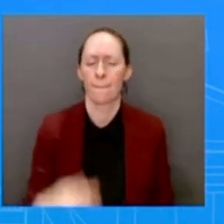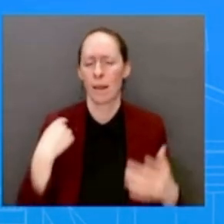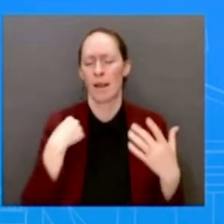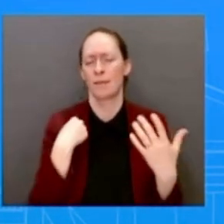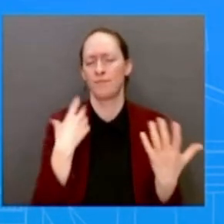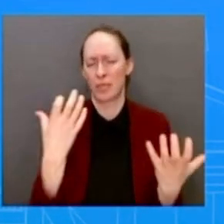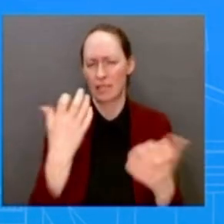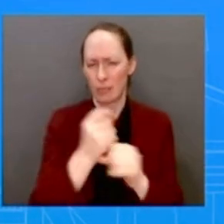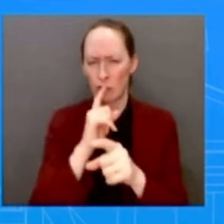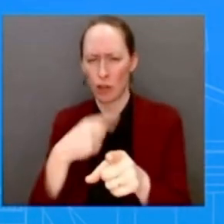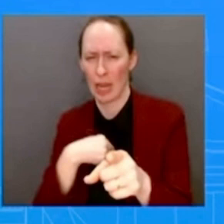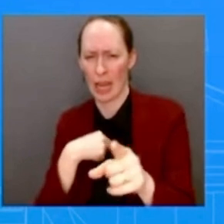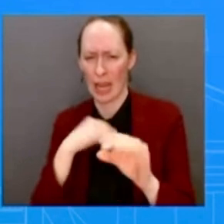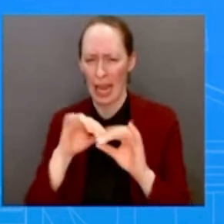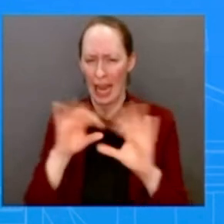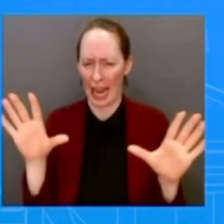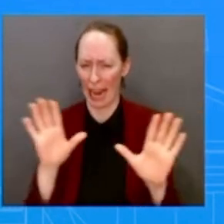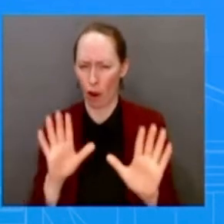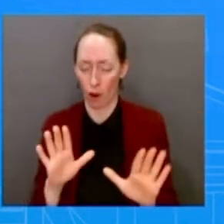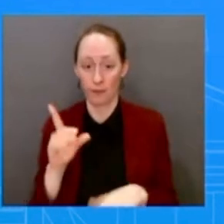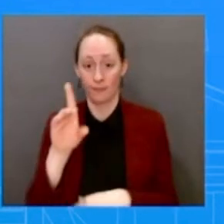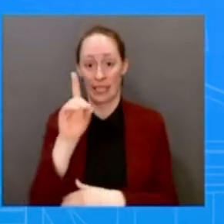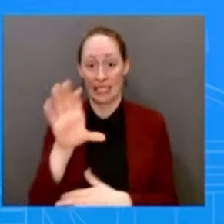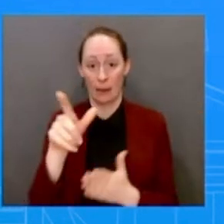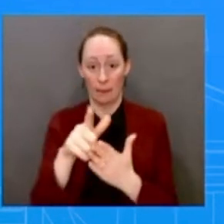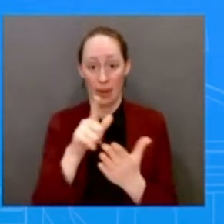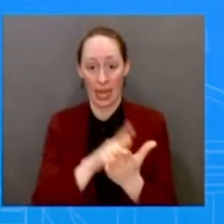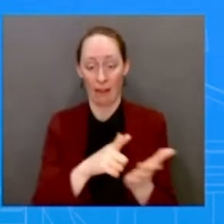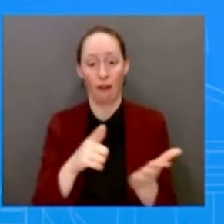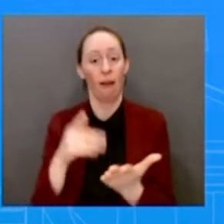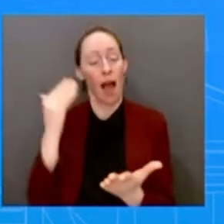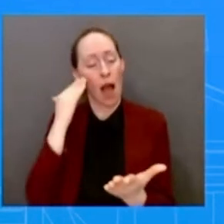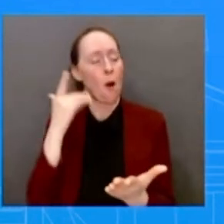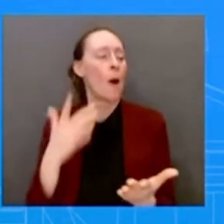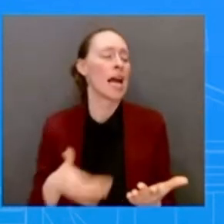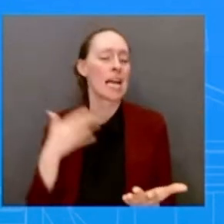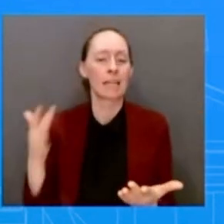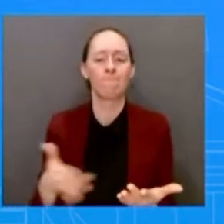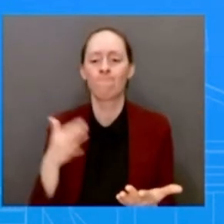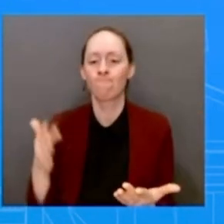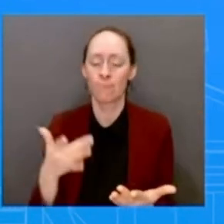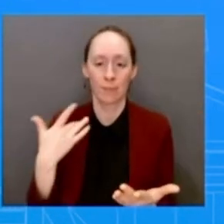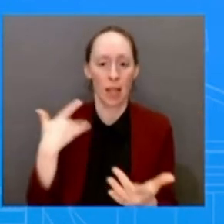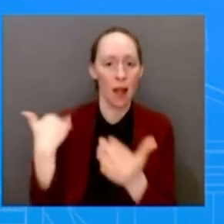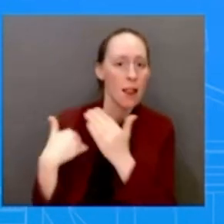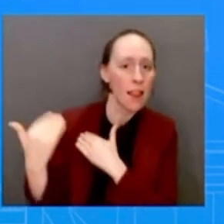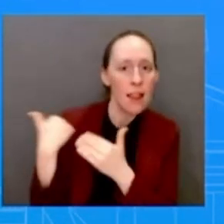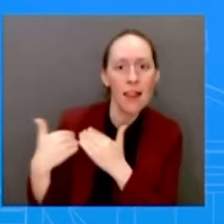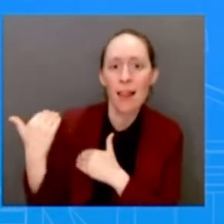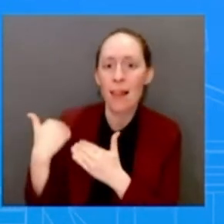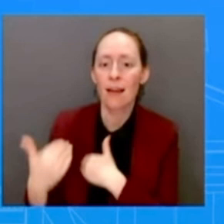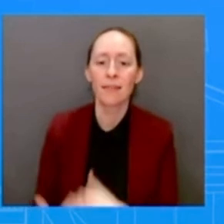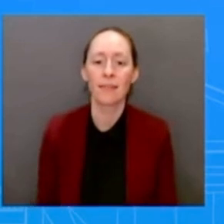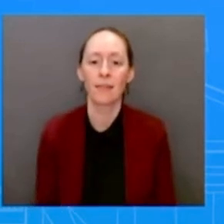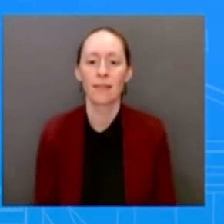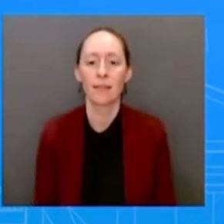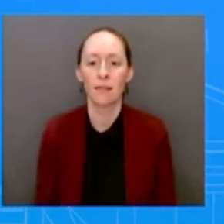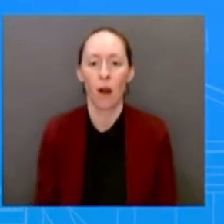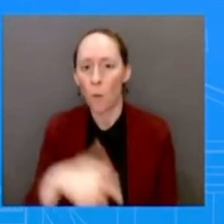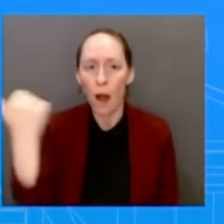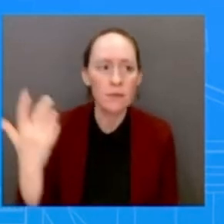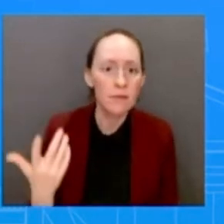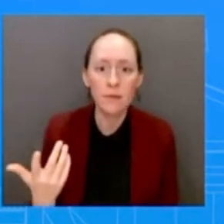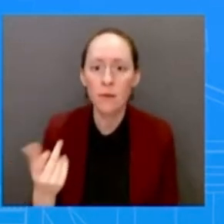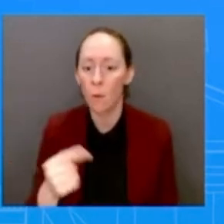that there was a little bit of, I was asked a couple of questions of what else does it do besides armed carjacking, and I